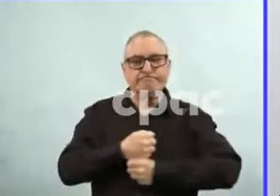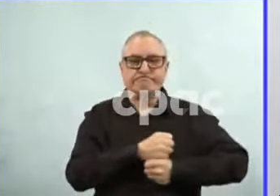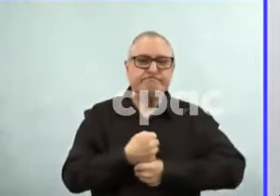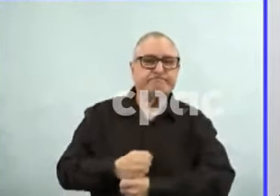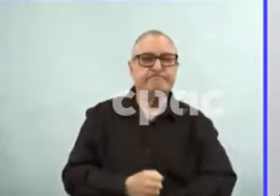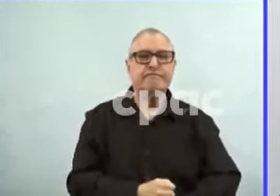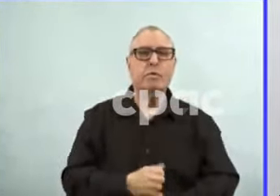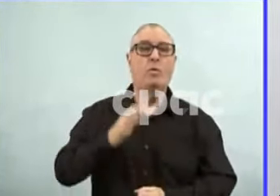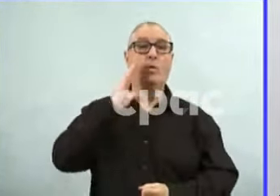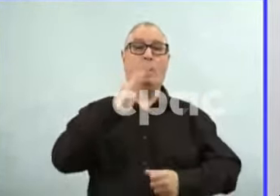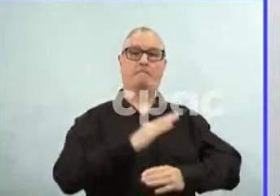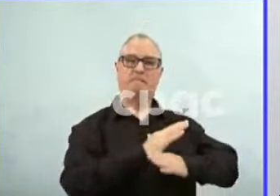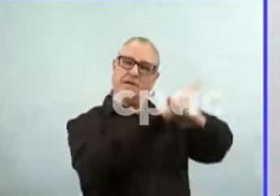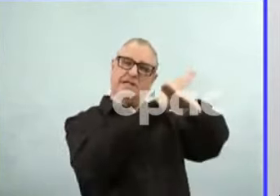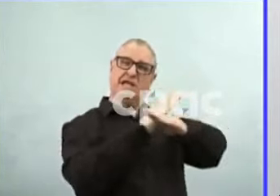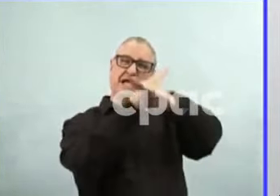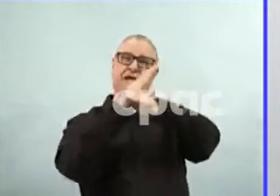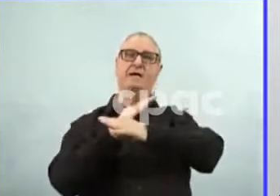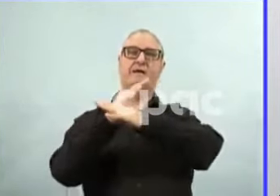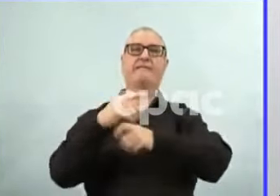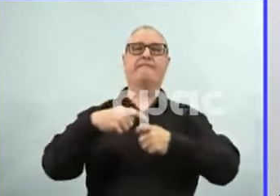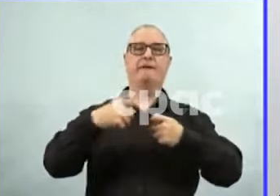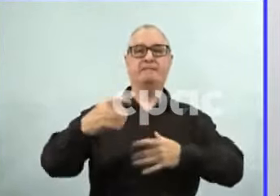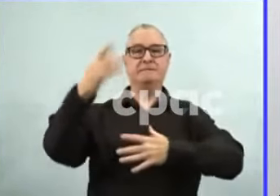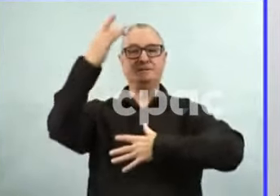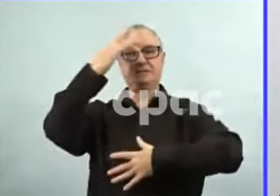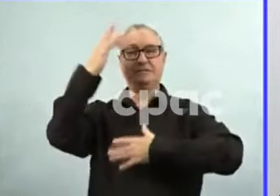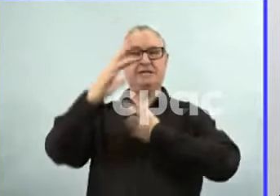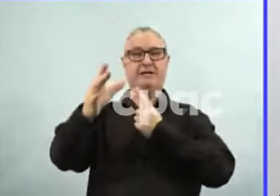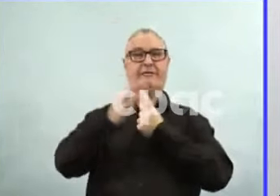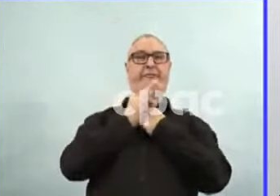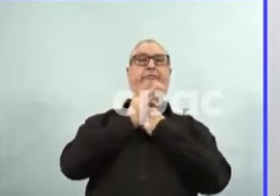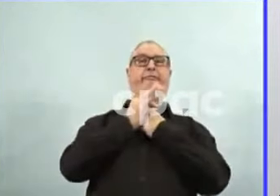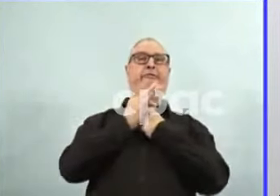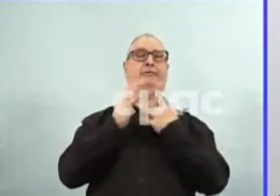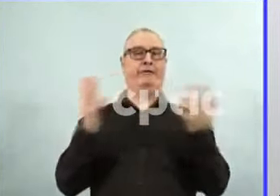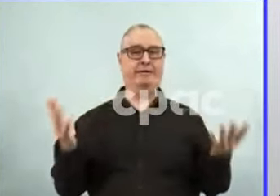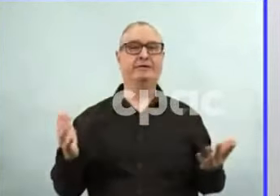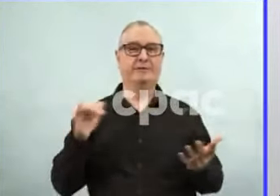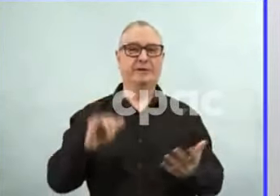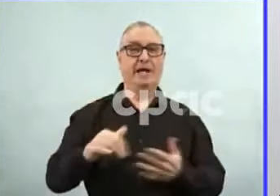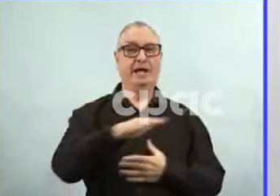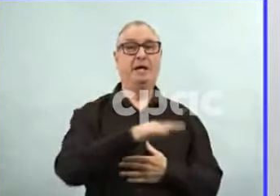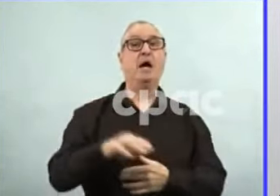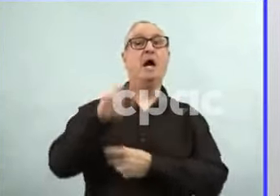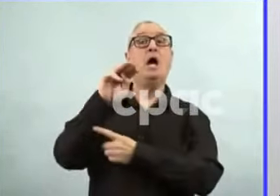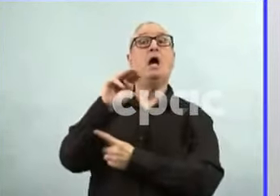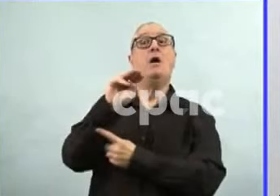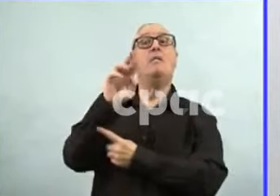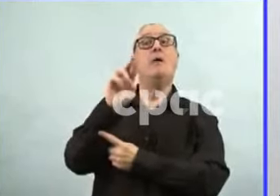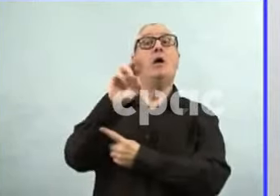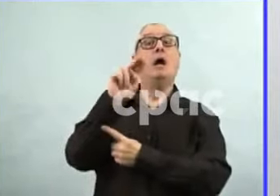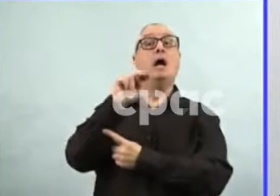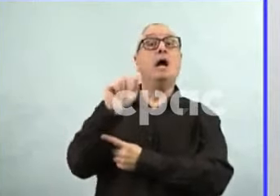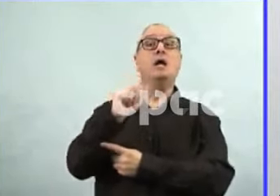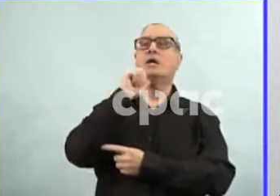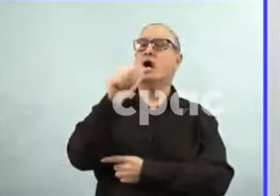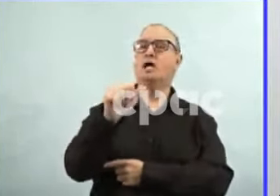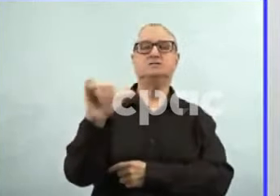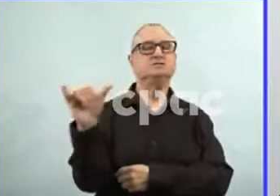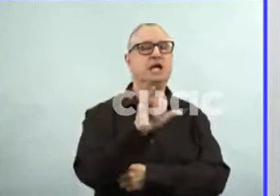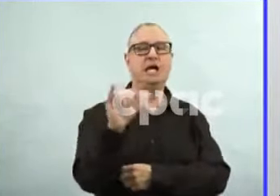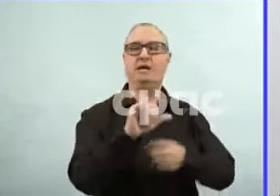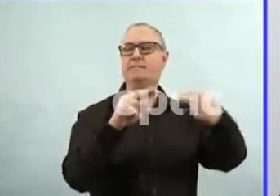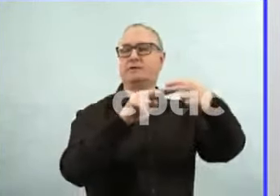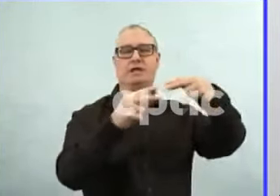infection if a person is exposed to the virus. Messenger RNA is not the same as DNA. It's not the same as your